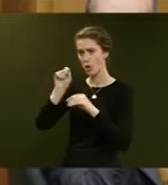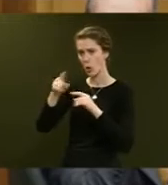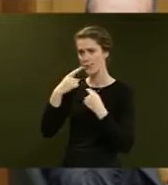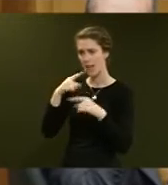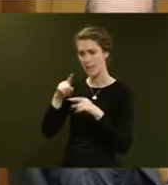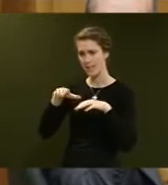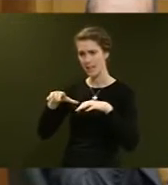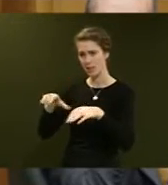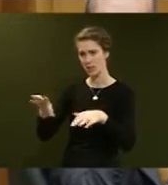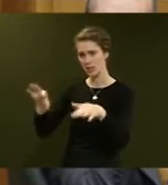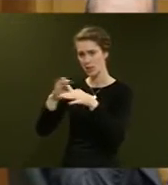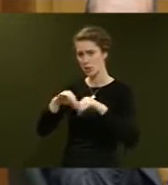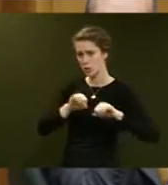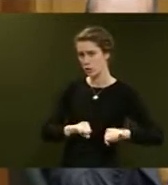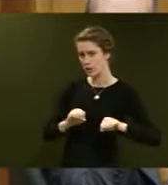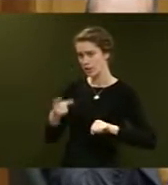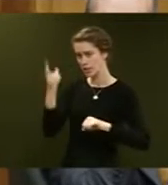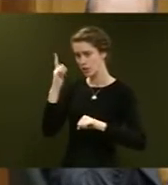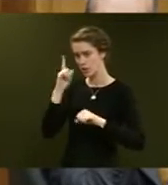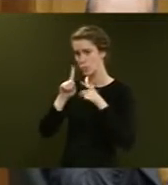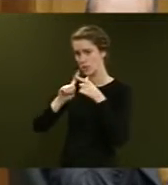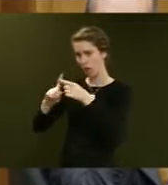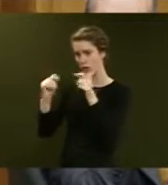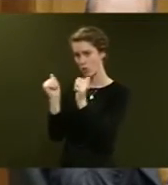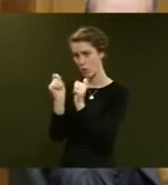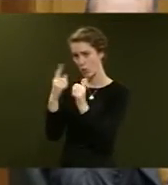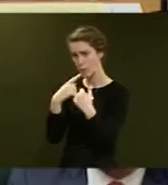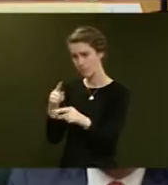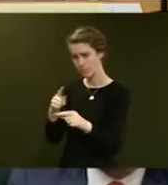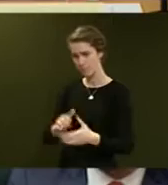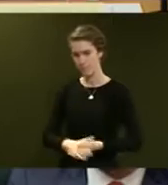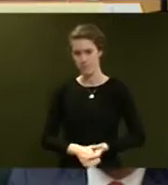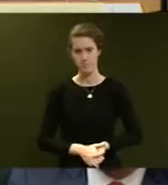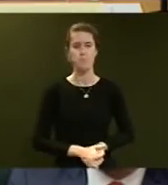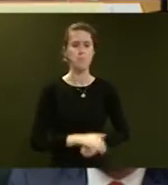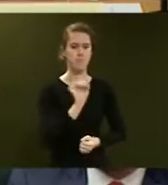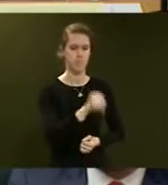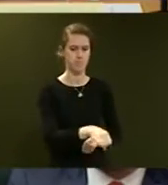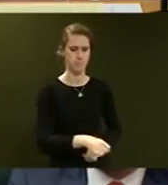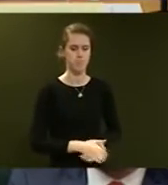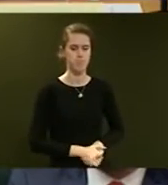and actions regarding students and teachers? The Honourable Chris Hopkins. Mr yes.